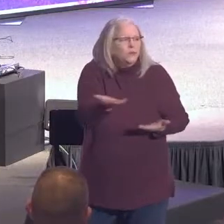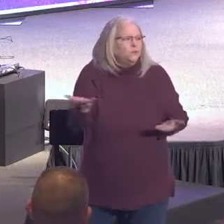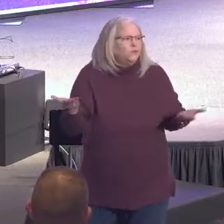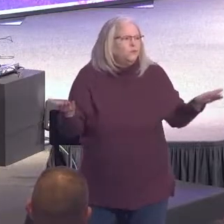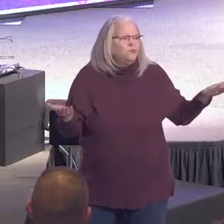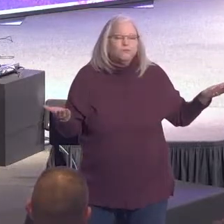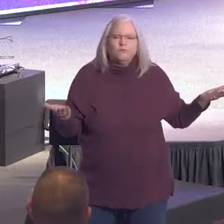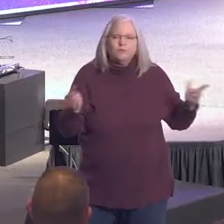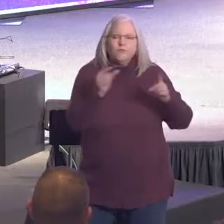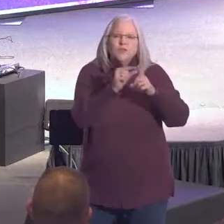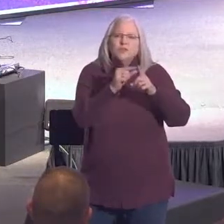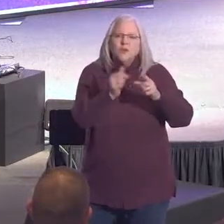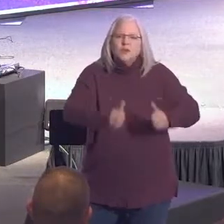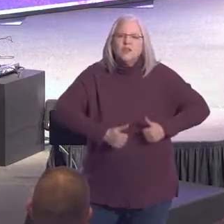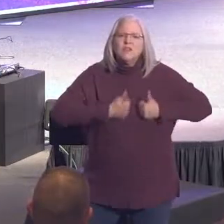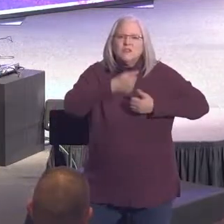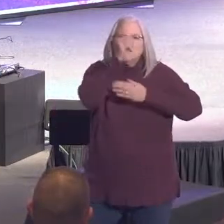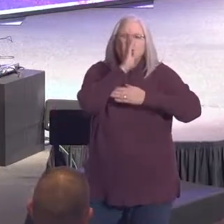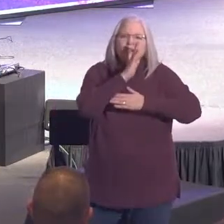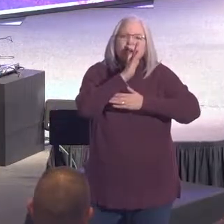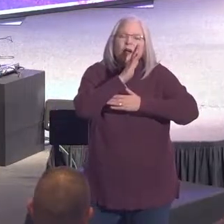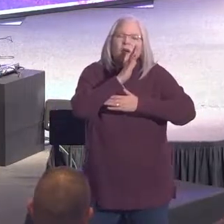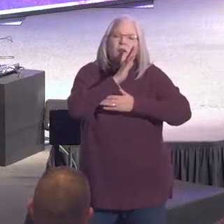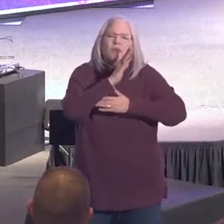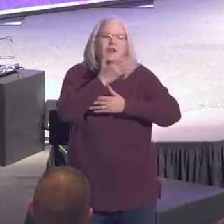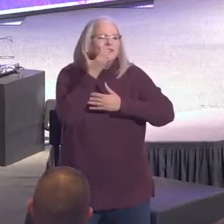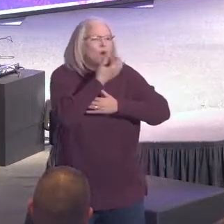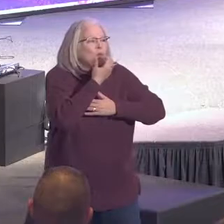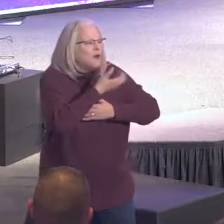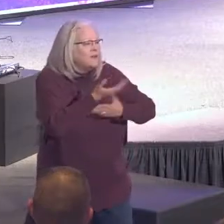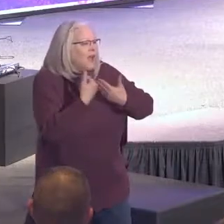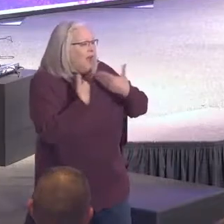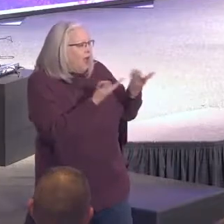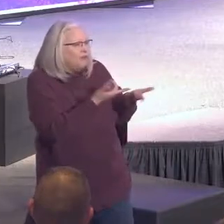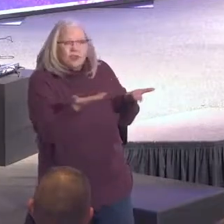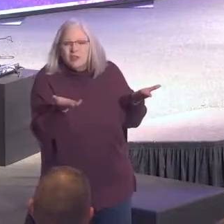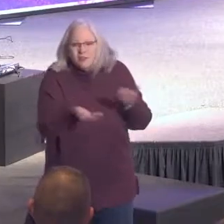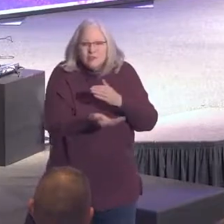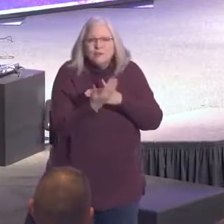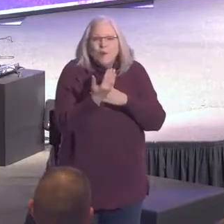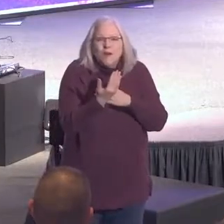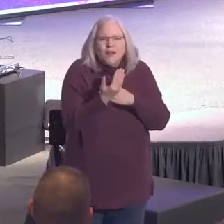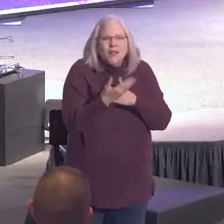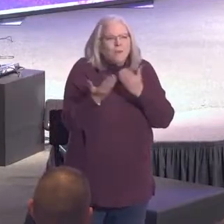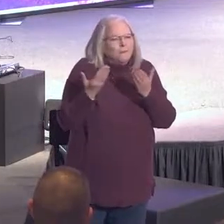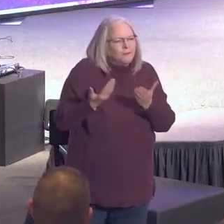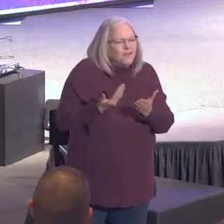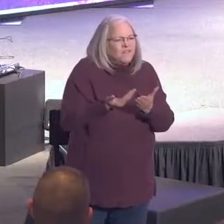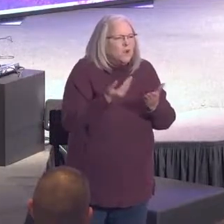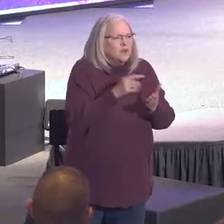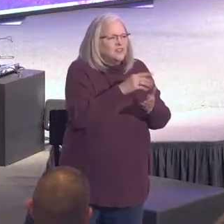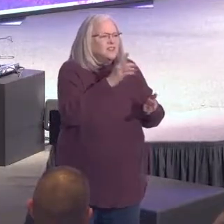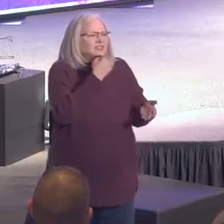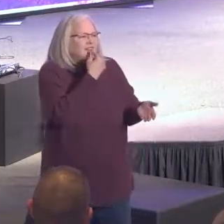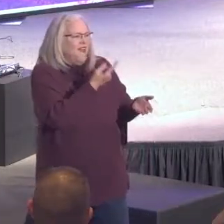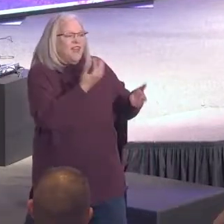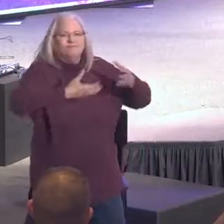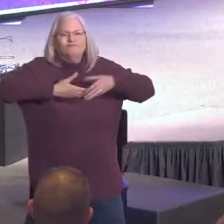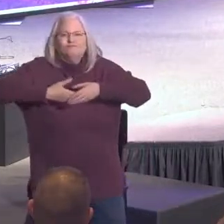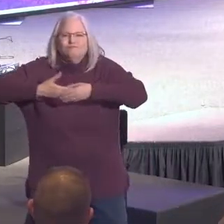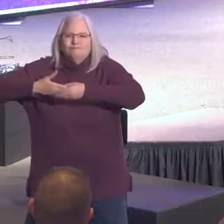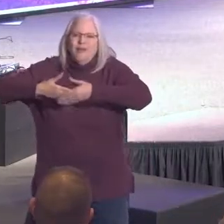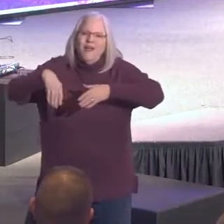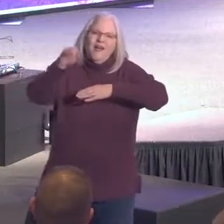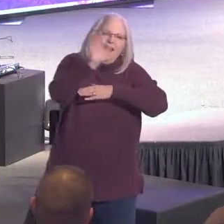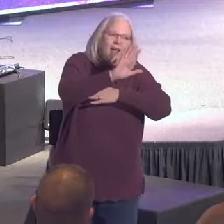And these are the words of the living God. It's so great to have you here with us this morning. Before you're seated, let's take a moment and greet one